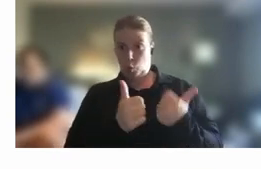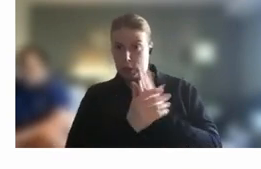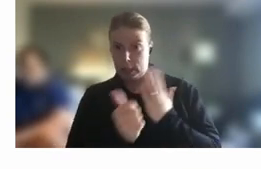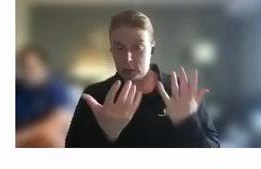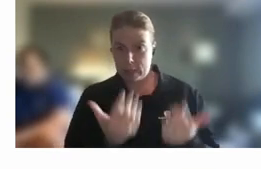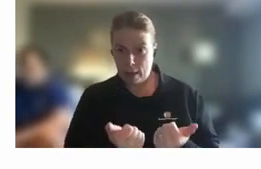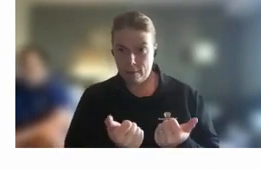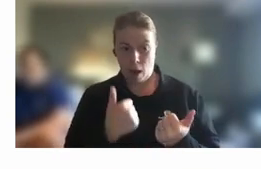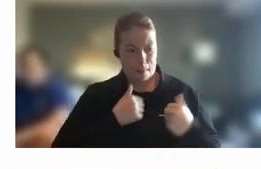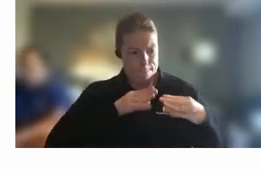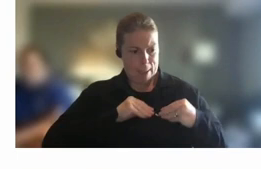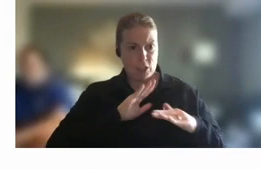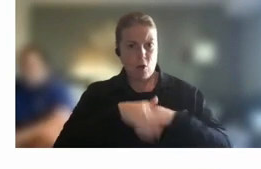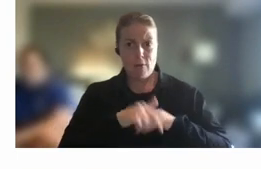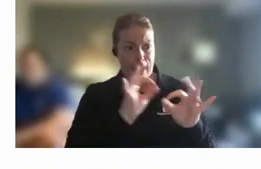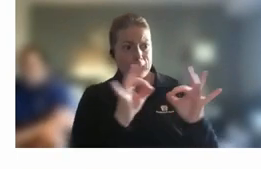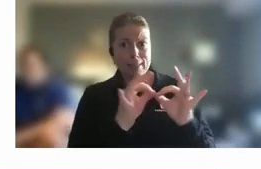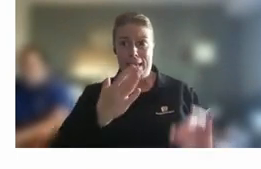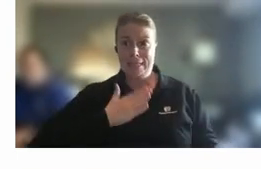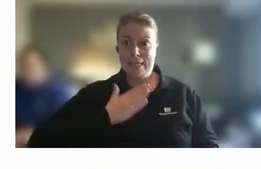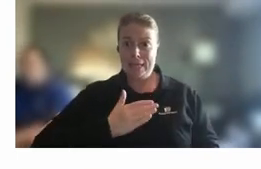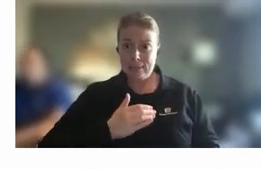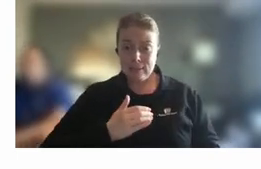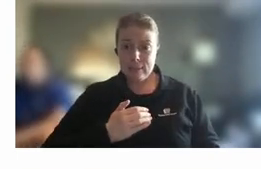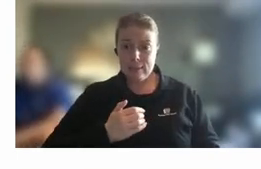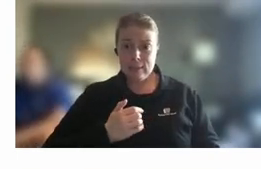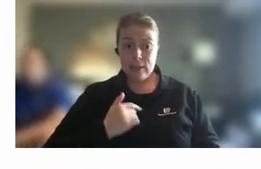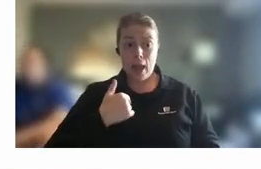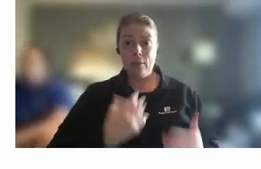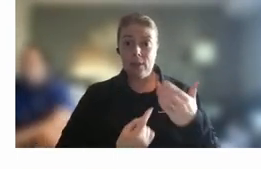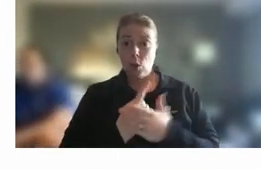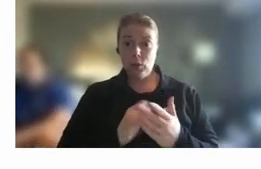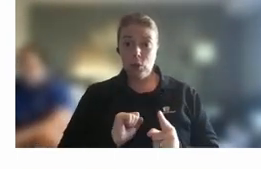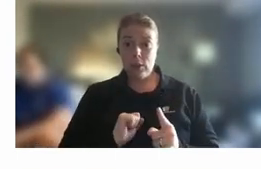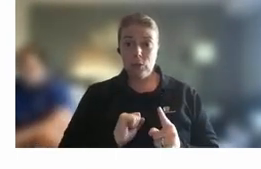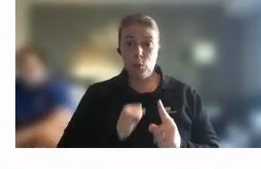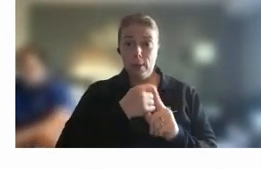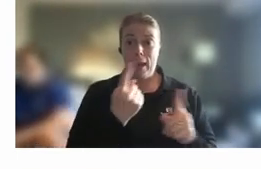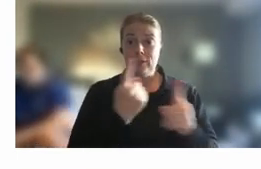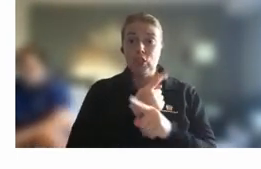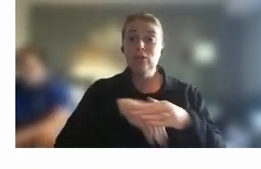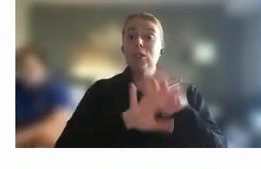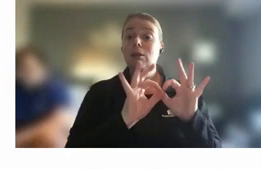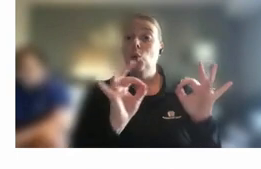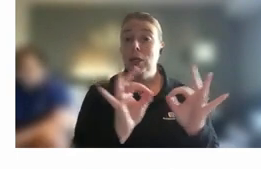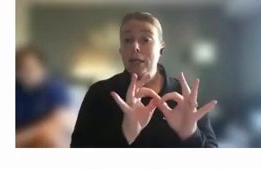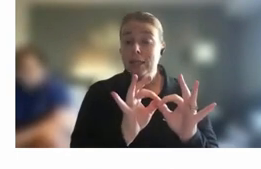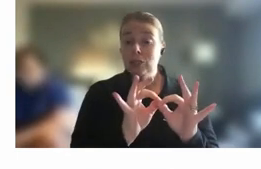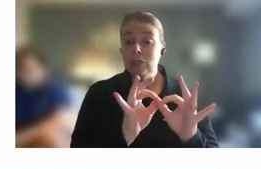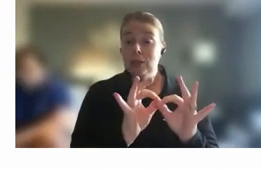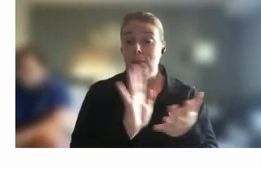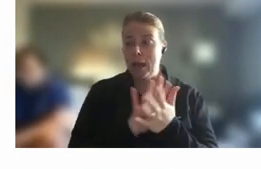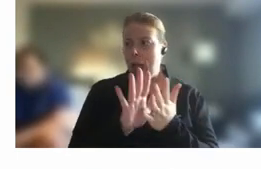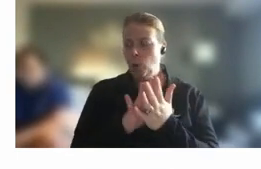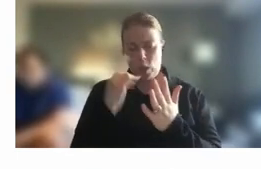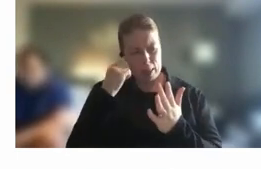someone in that role to do that then there was an opportunity to make a difference for the organization but the way that we measure our success